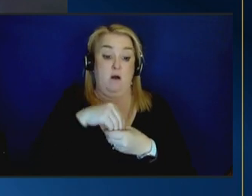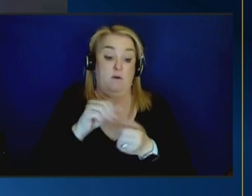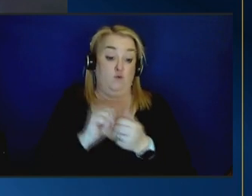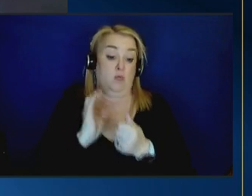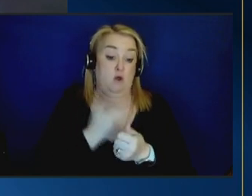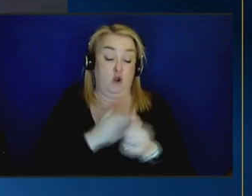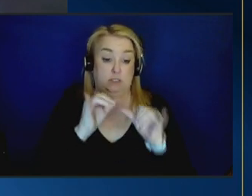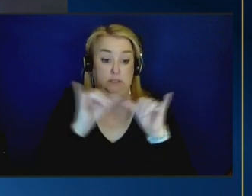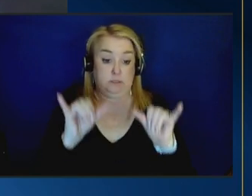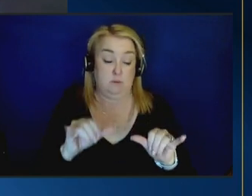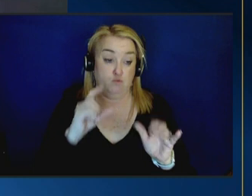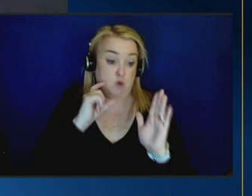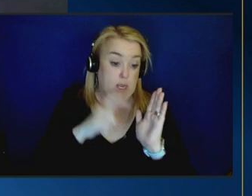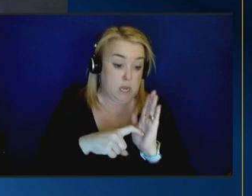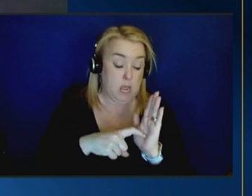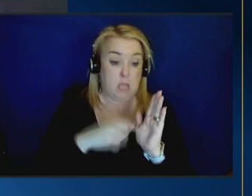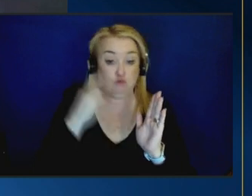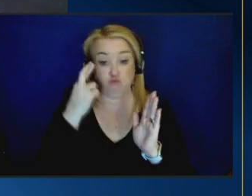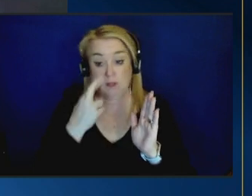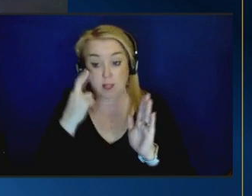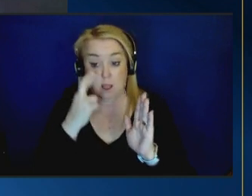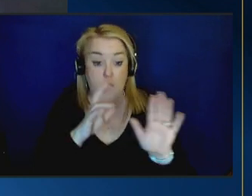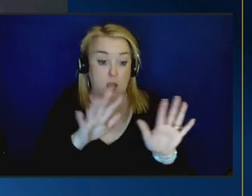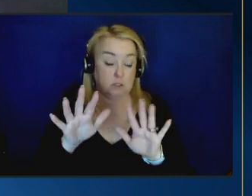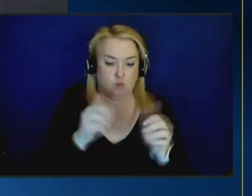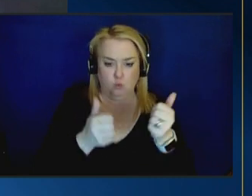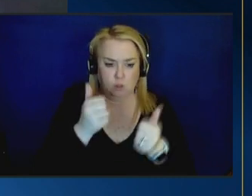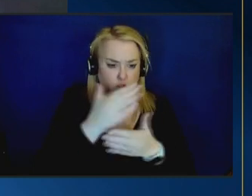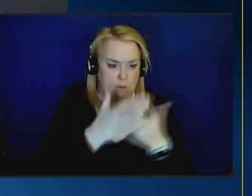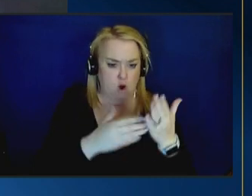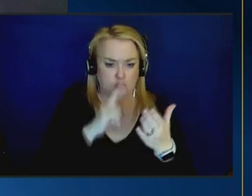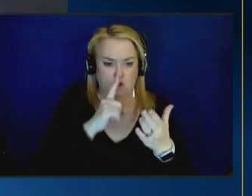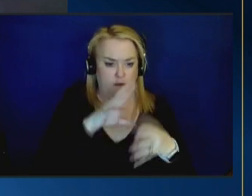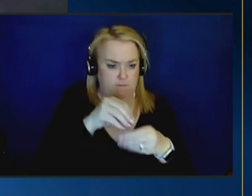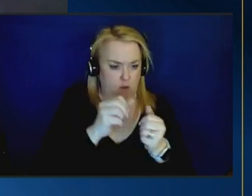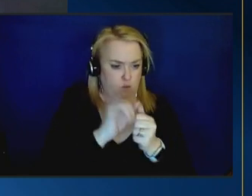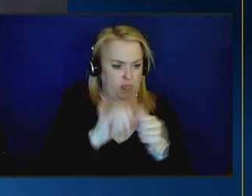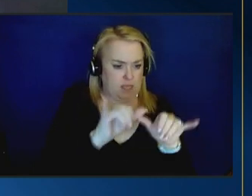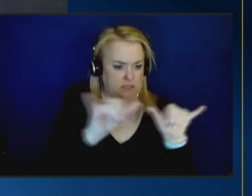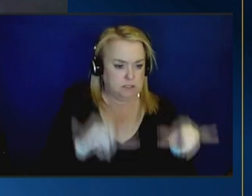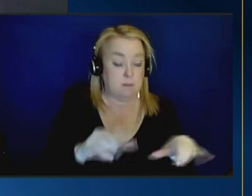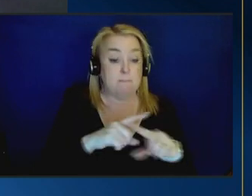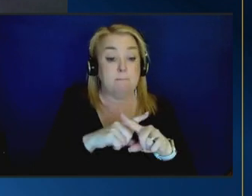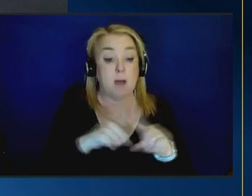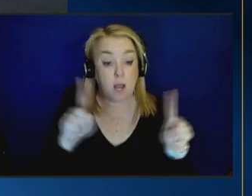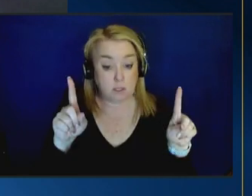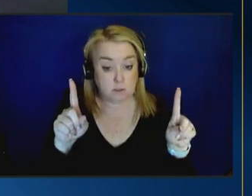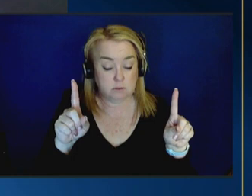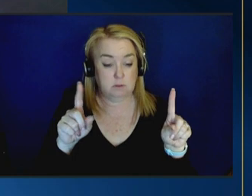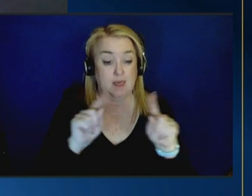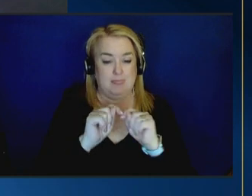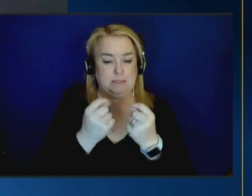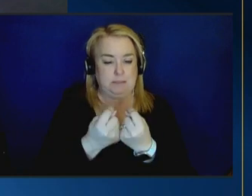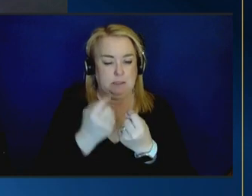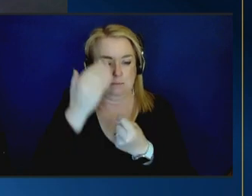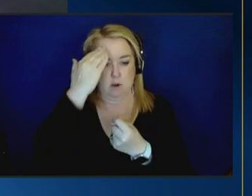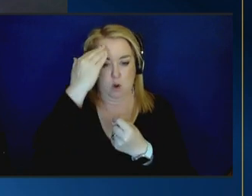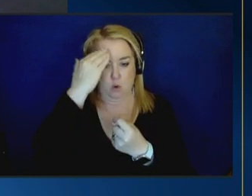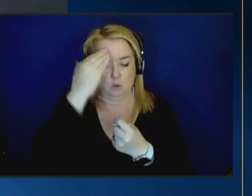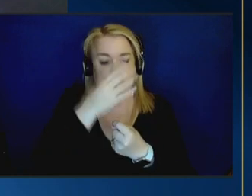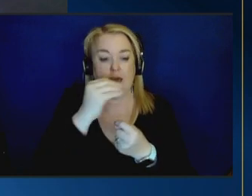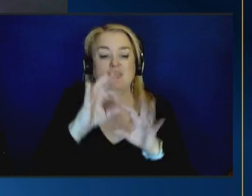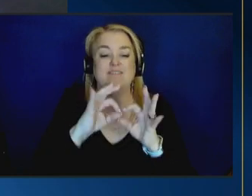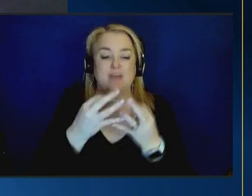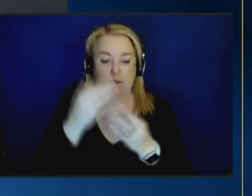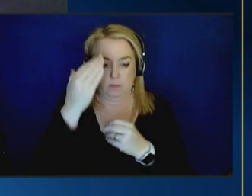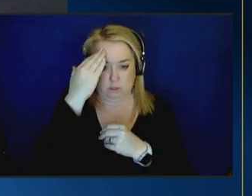what components have to be a part of our systems but our teams know that and our families know